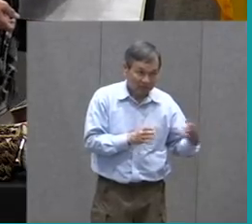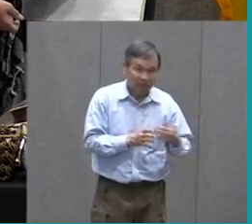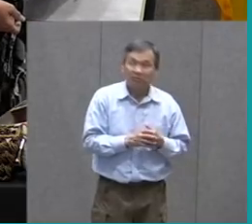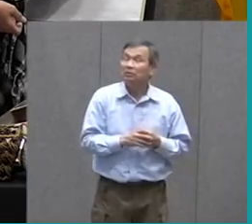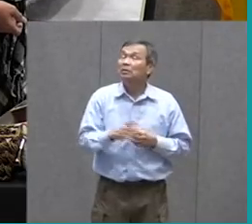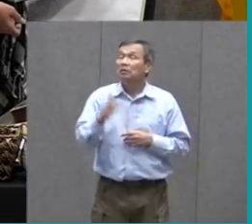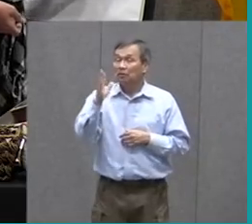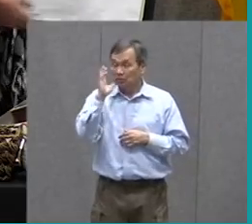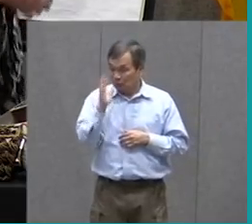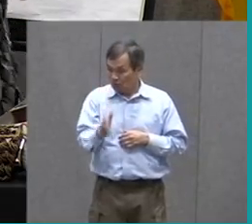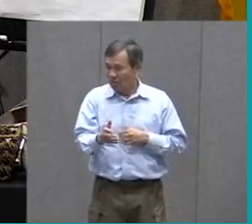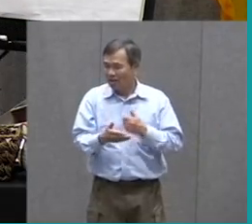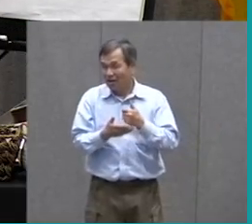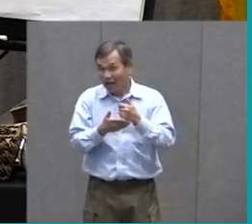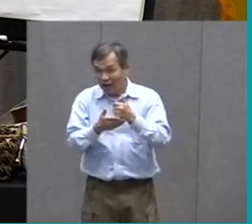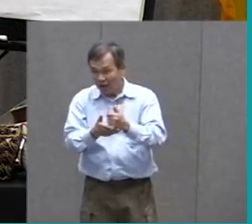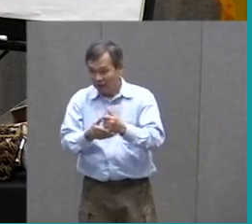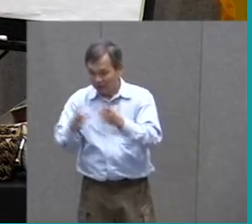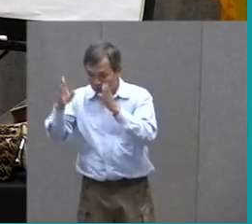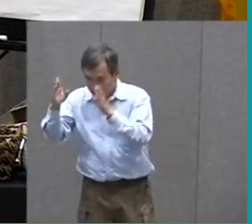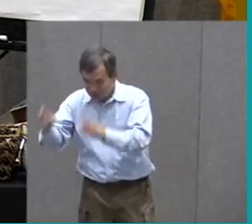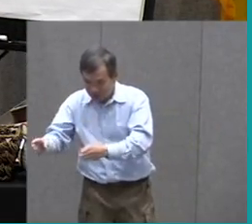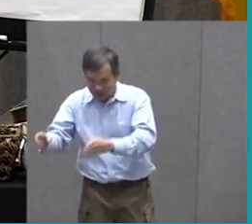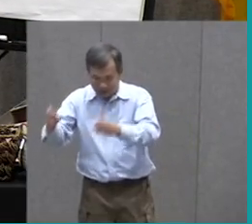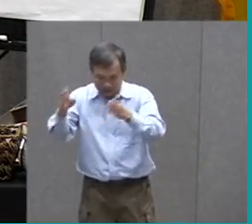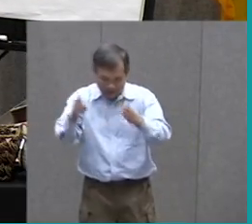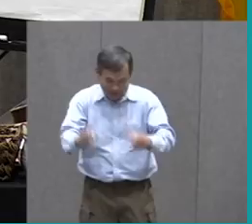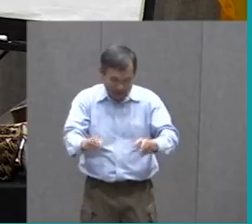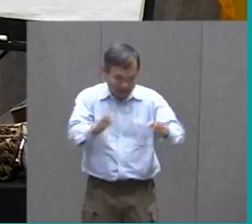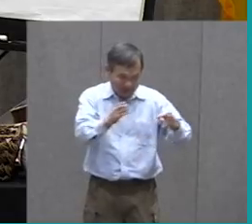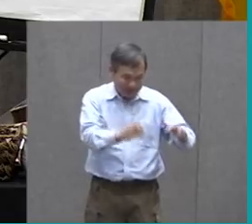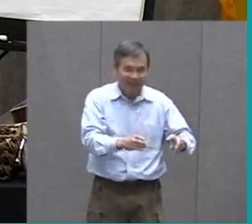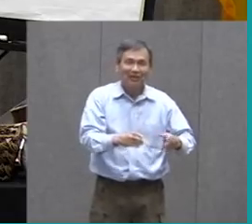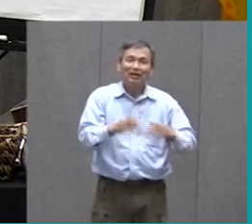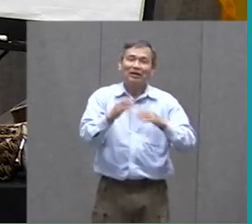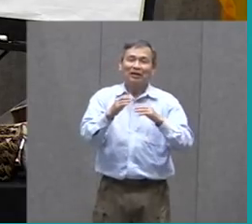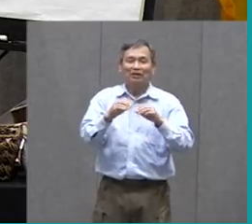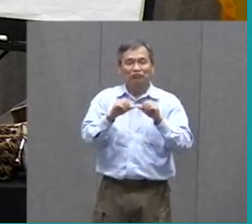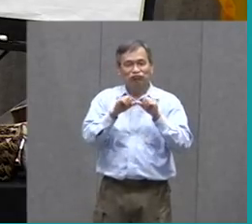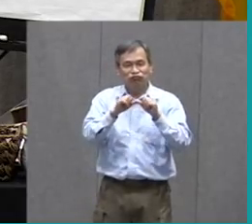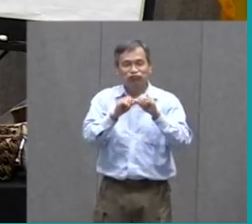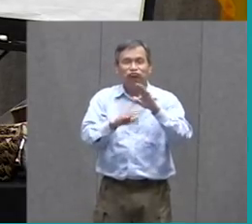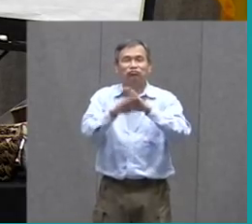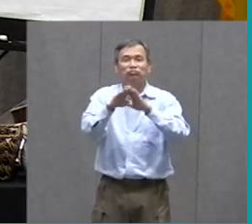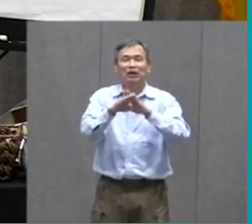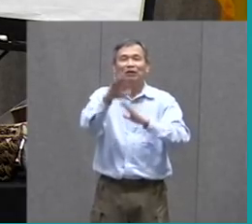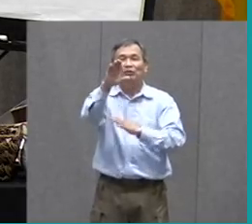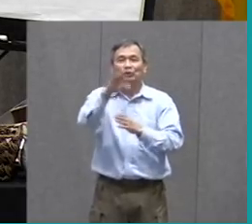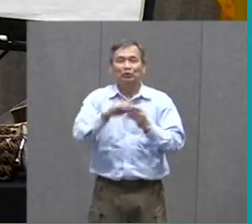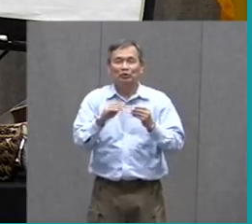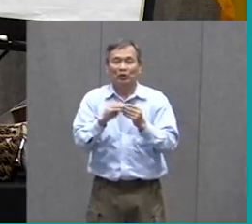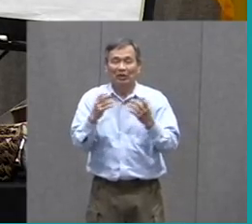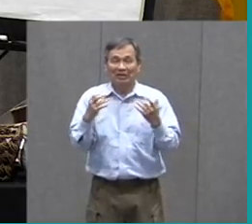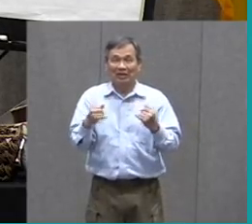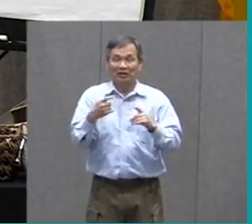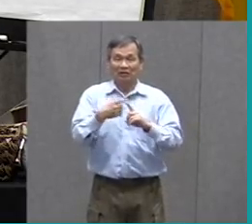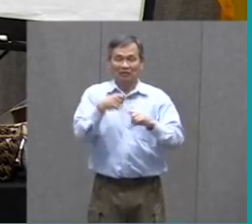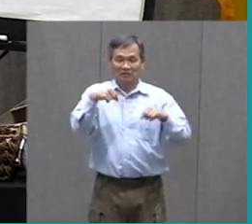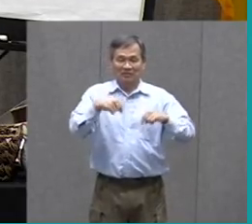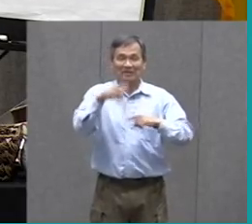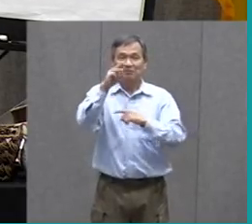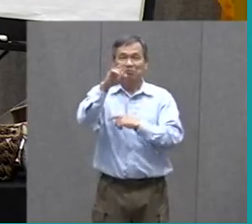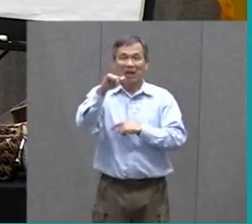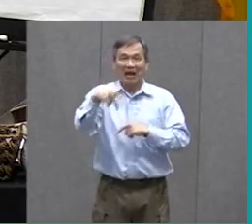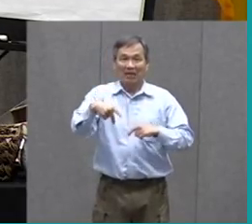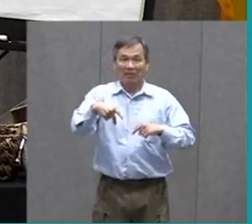Is Going To Help You To Build Your Story Now From Your Story Map What